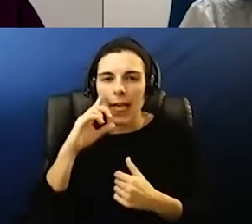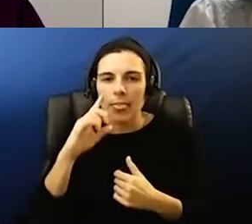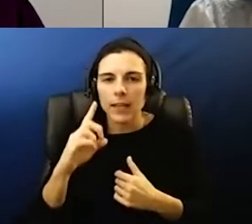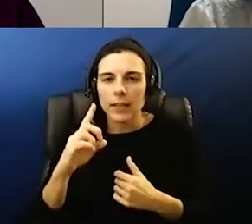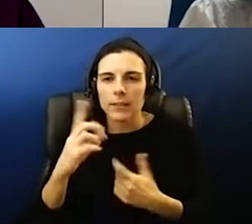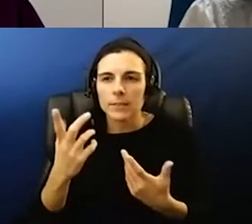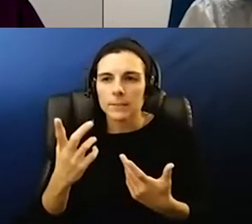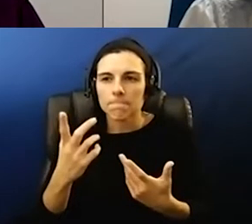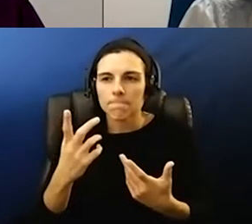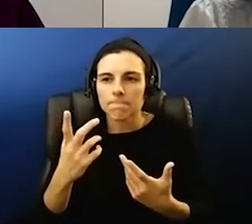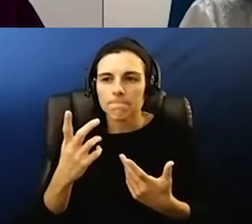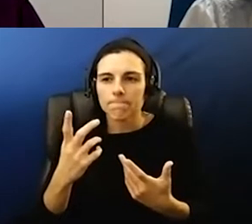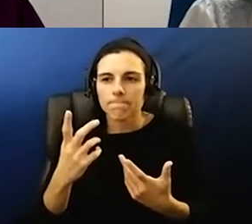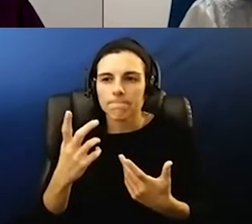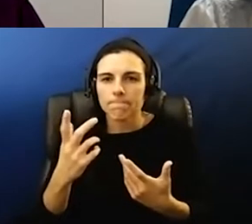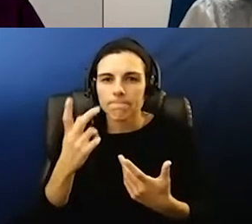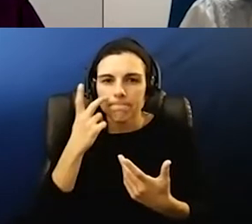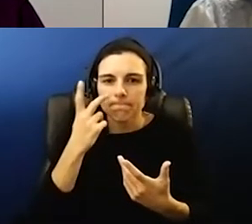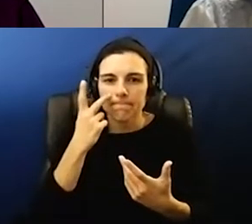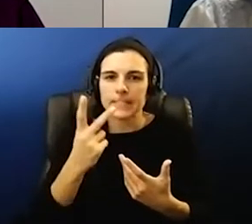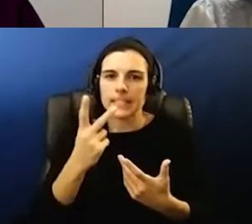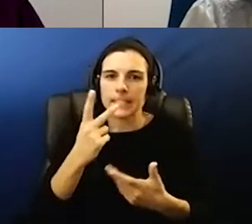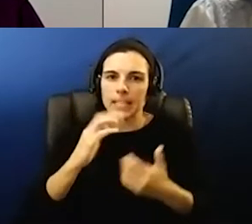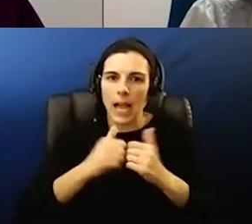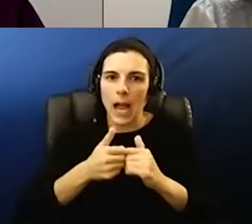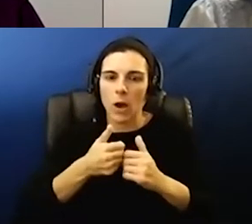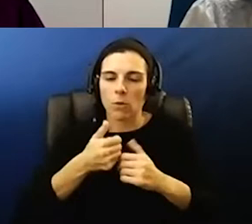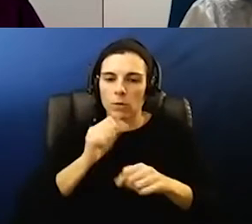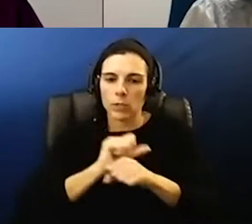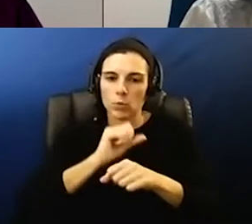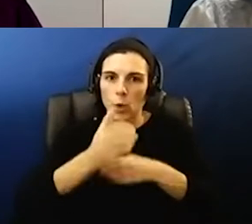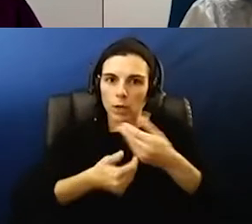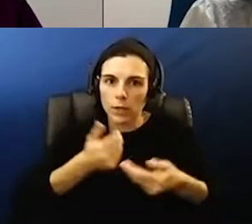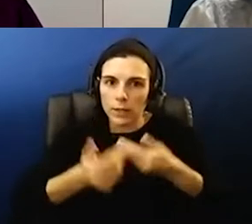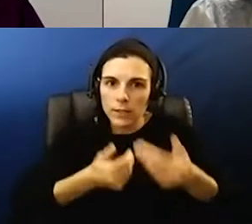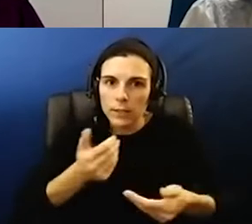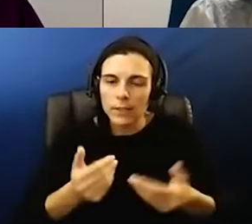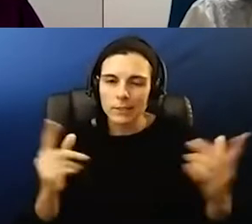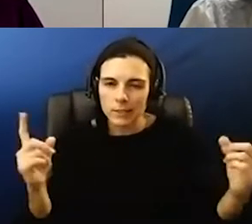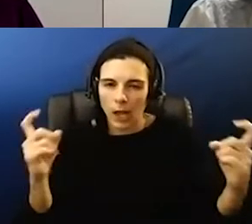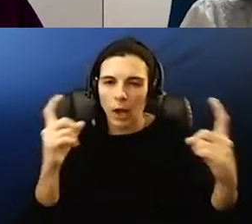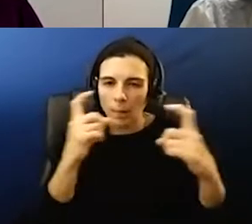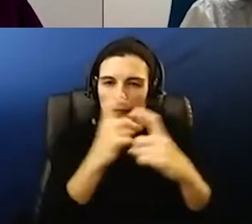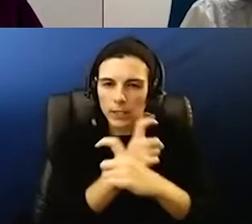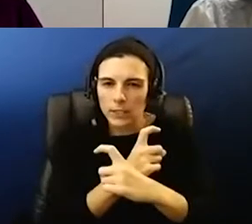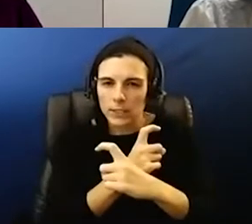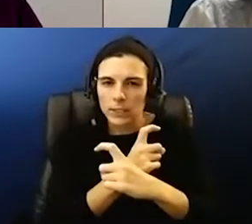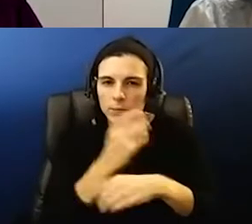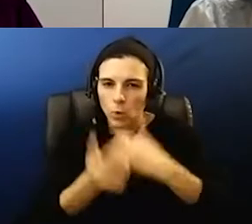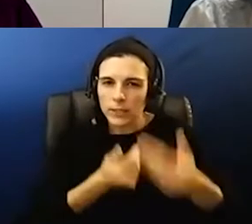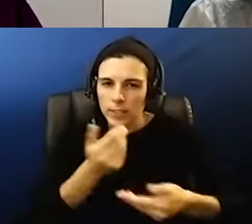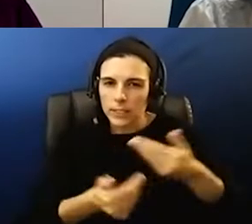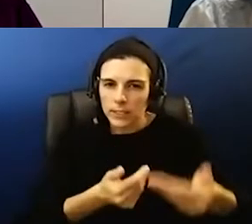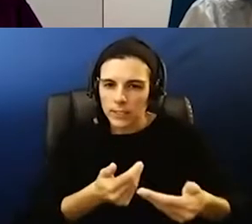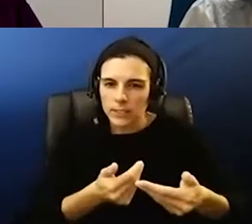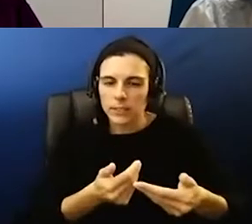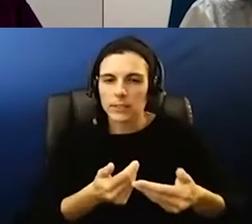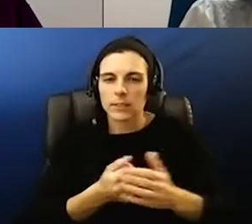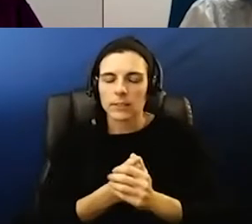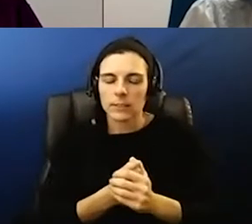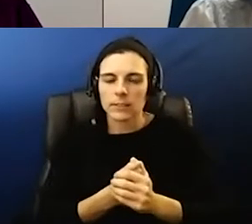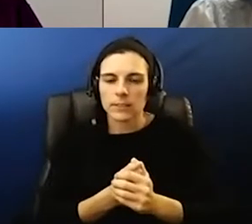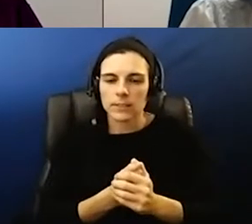just seeing how it's working behind the scenes it is it's a very complex complicated process that none of them would